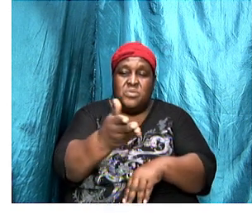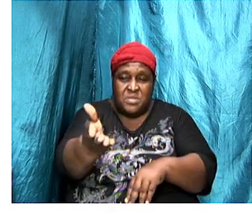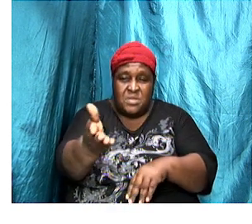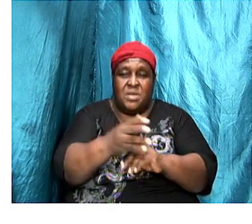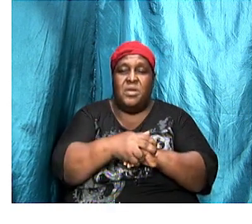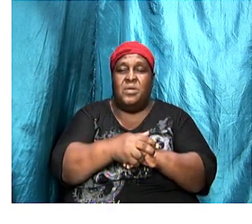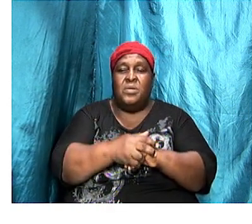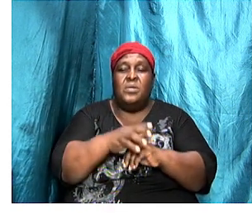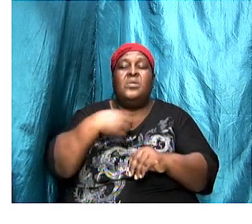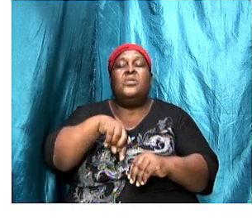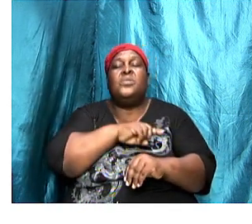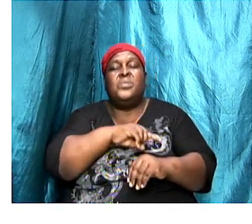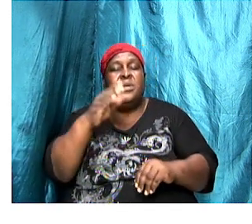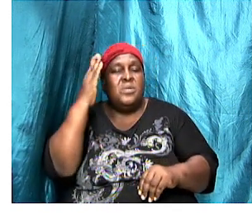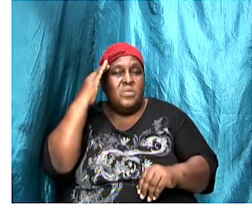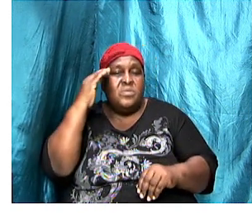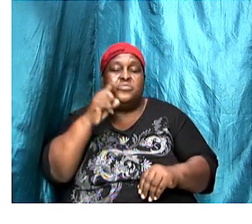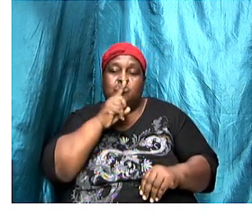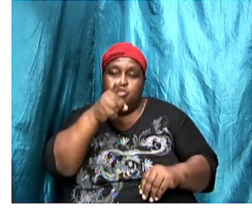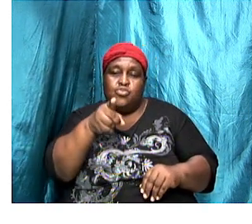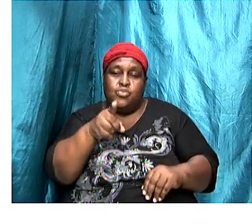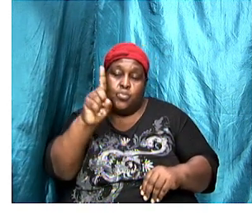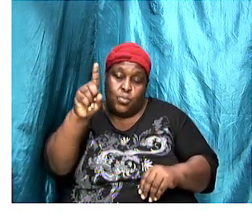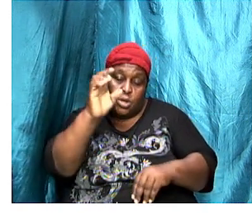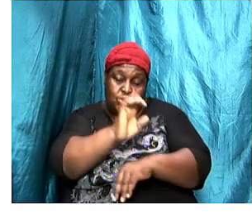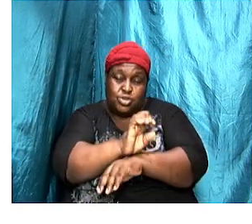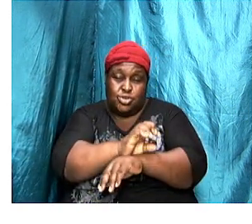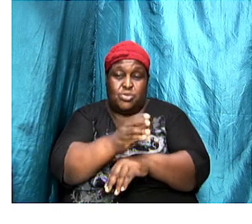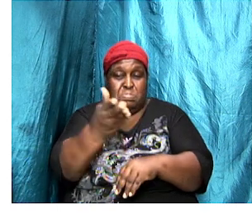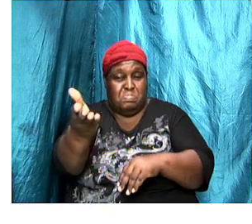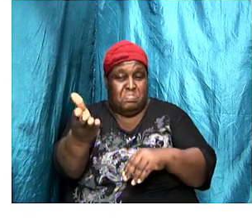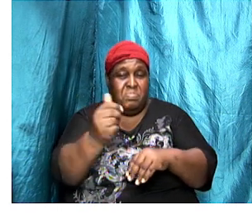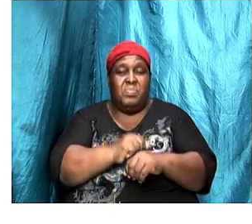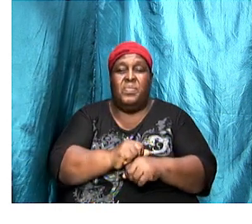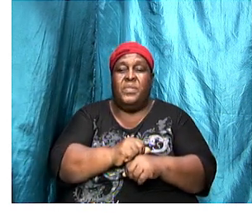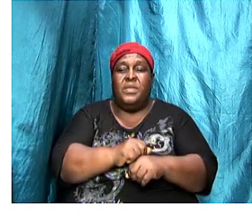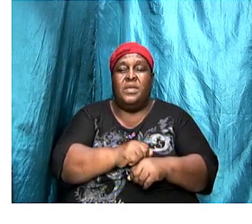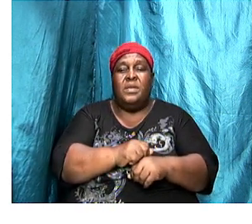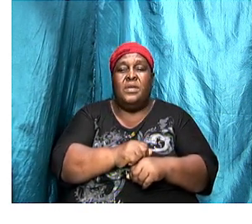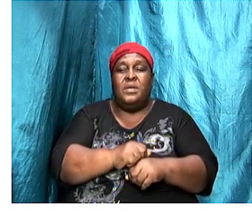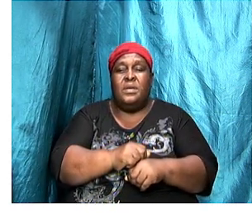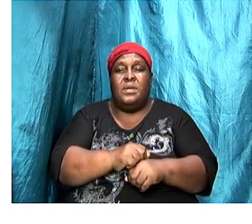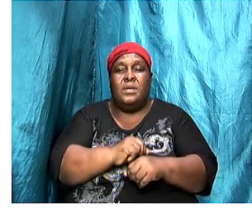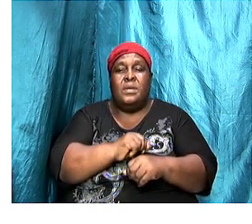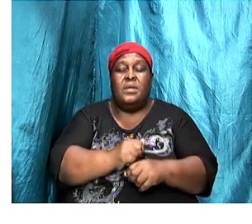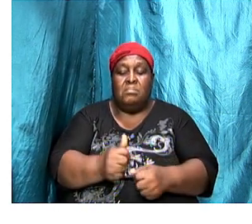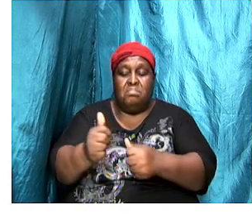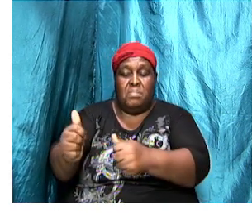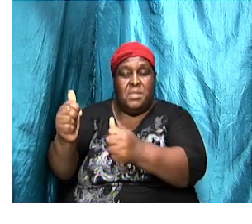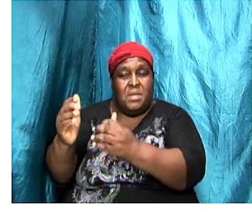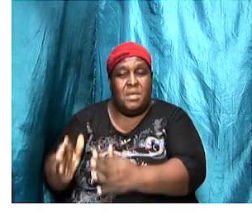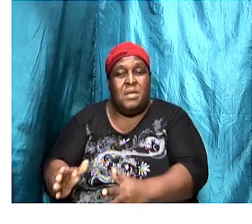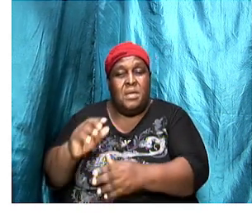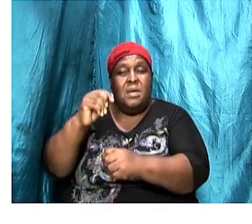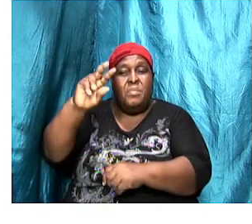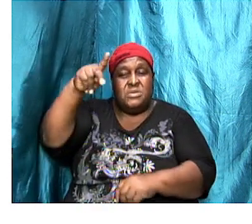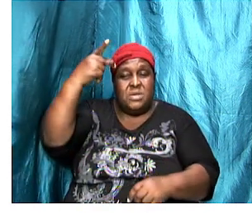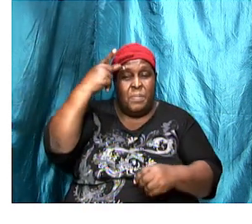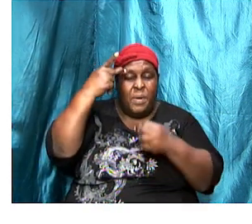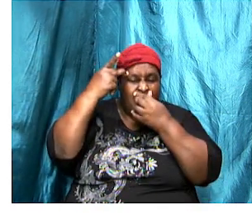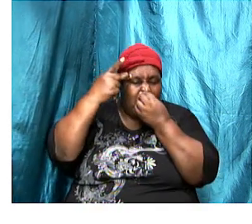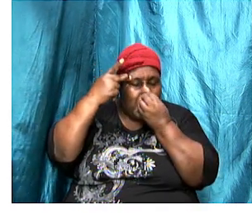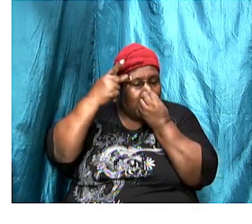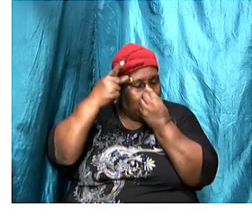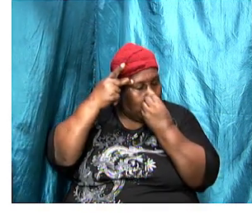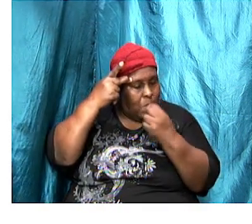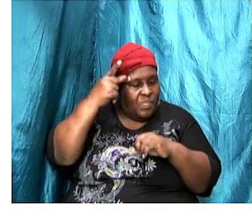One of the churches that were there, which is the church of Ephesus, it was the apostle Paul himself who started that